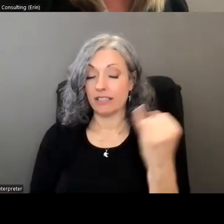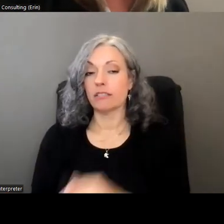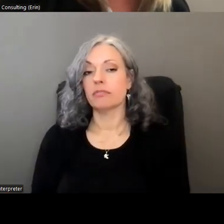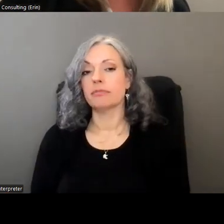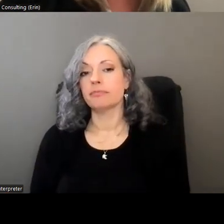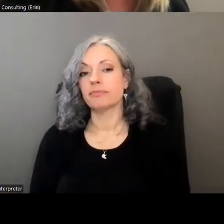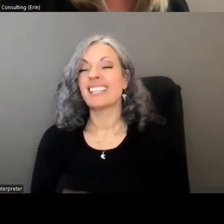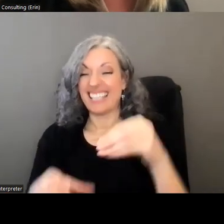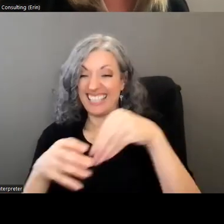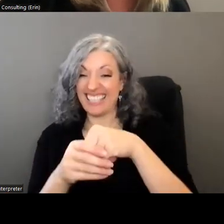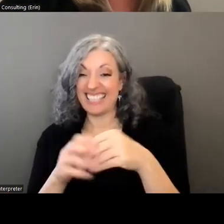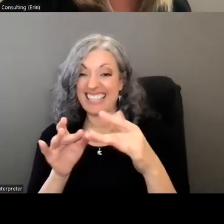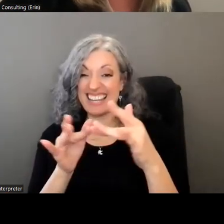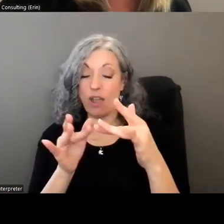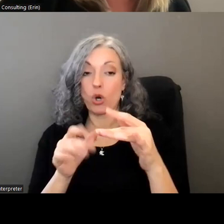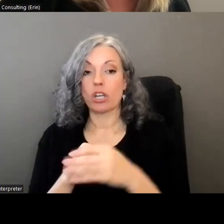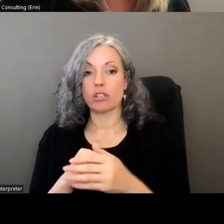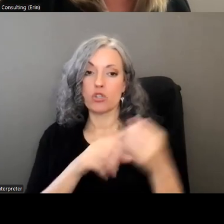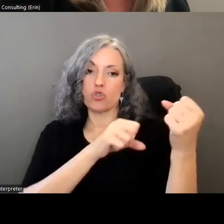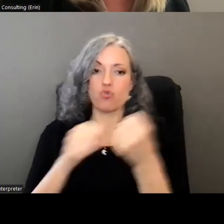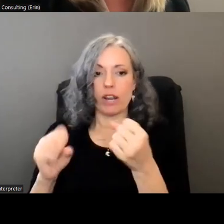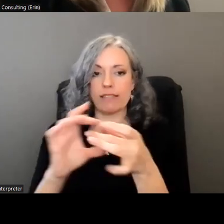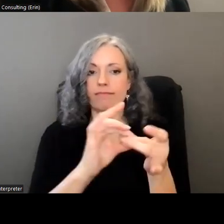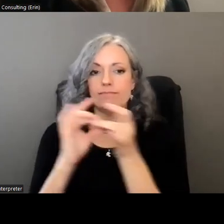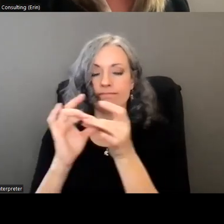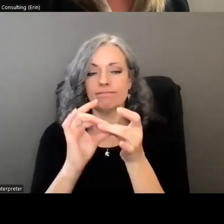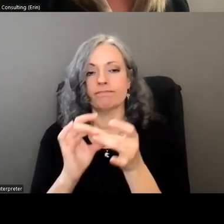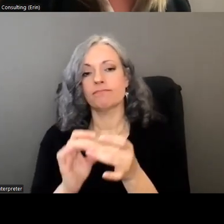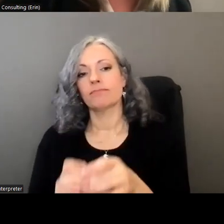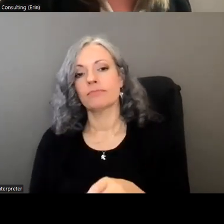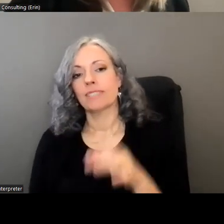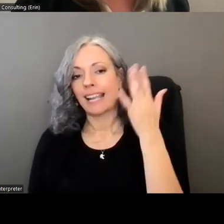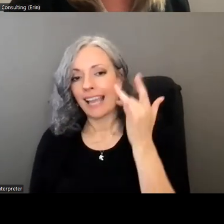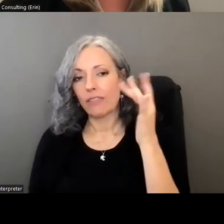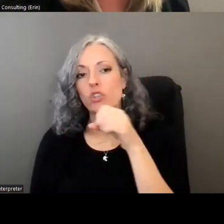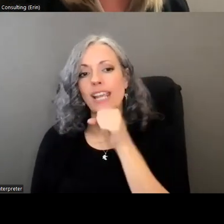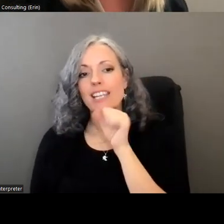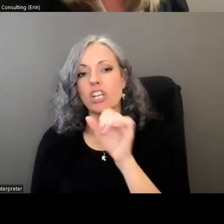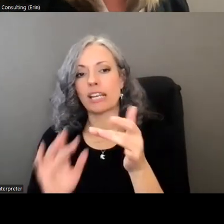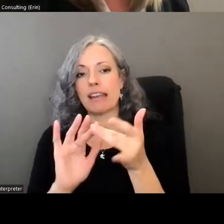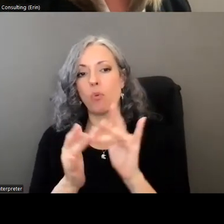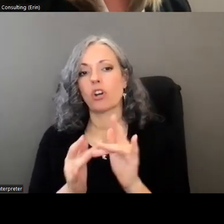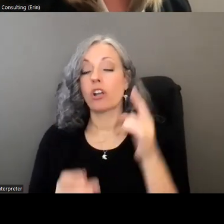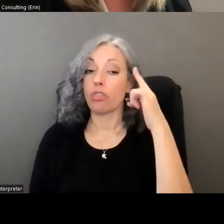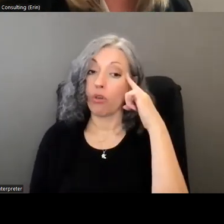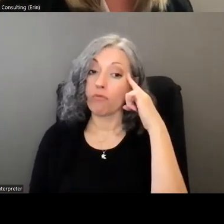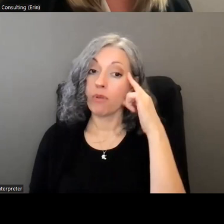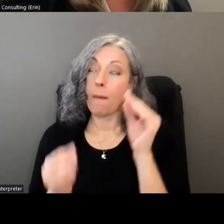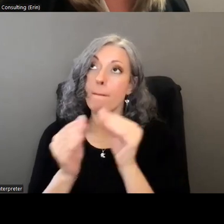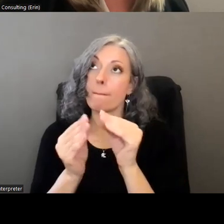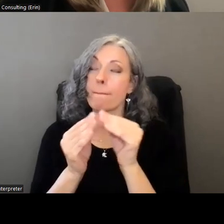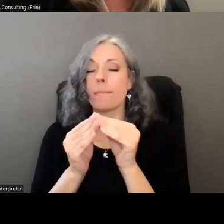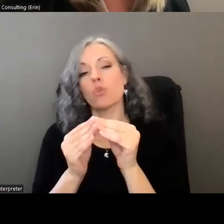within the network so strengthening ties within the california aging network uh many had ideas for establishing more defined channels for